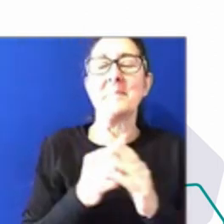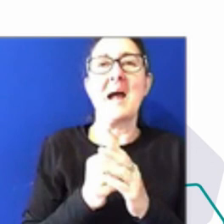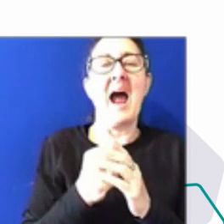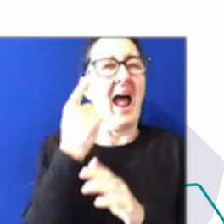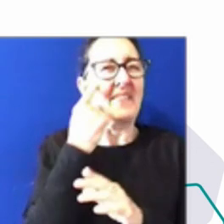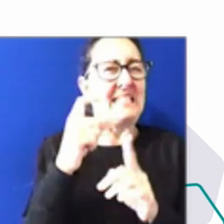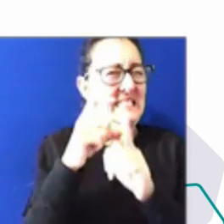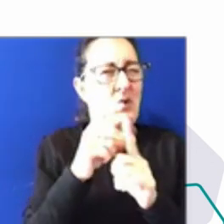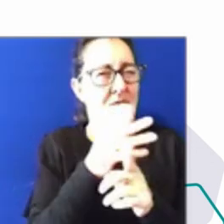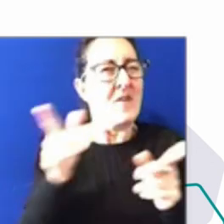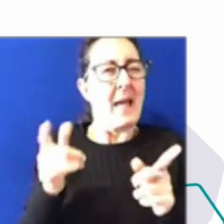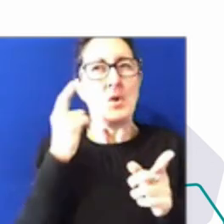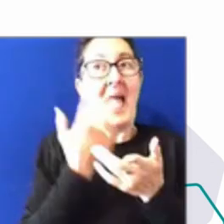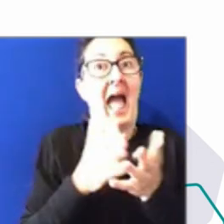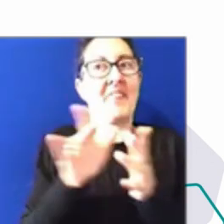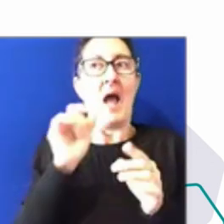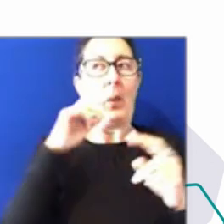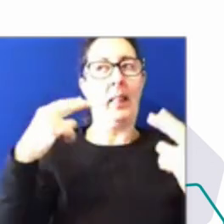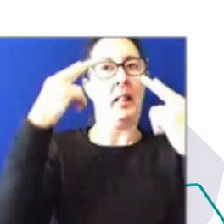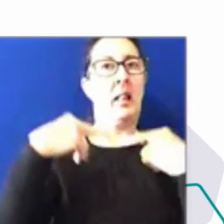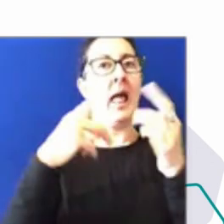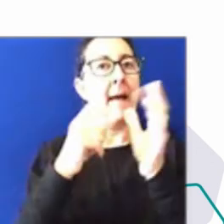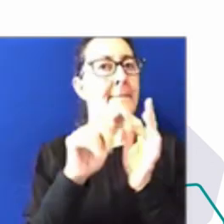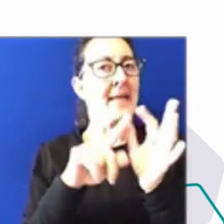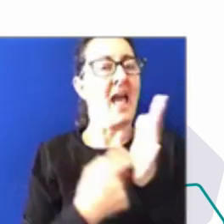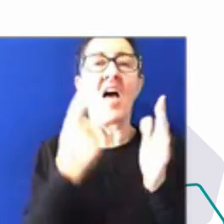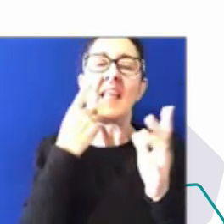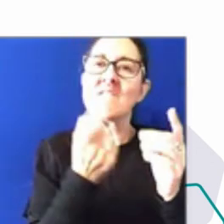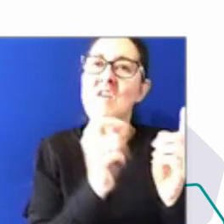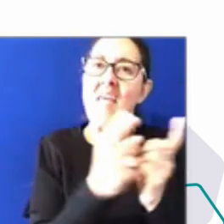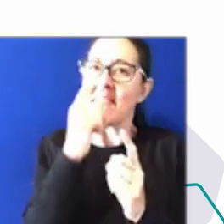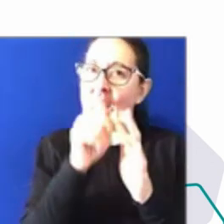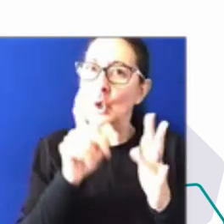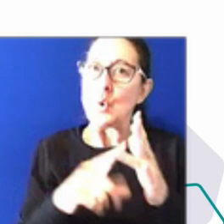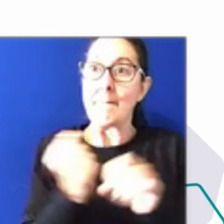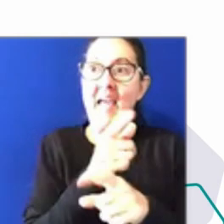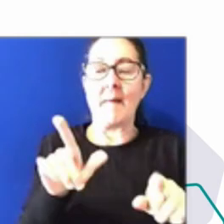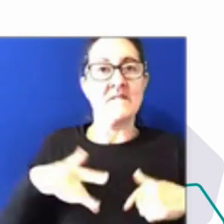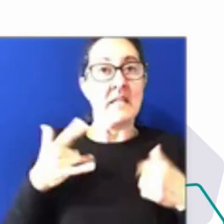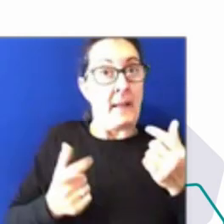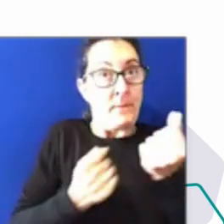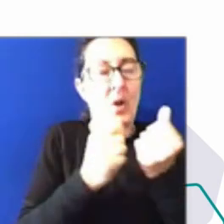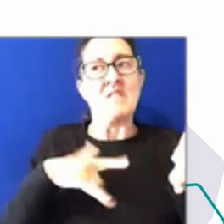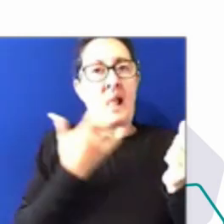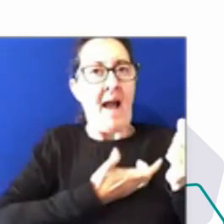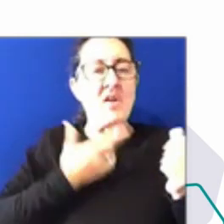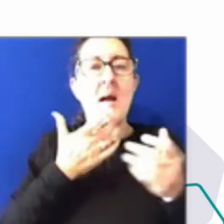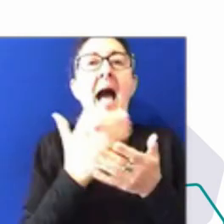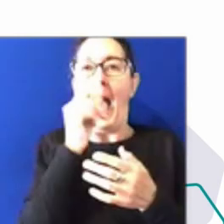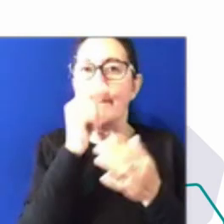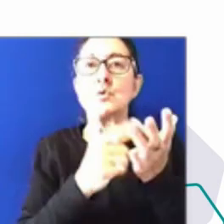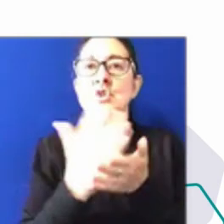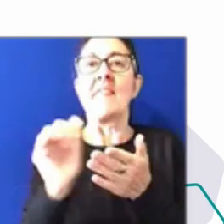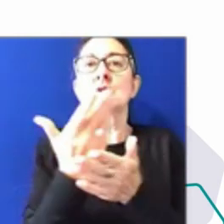there are things that we can do to make sure that people feel supported and comfortable and that they are able to share their story with royal commission. From a